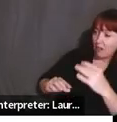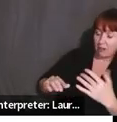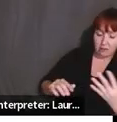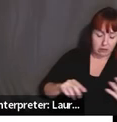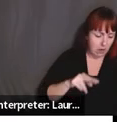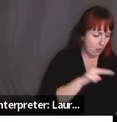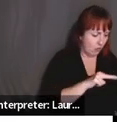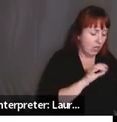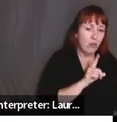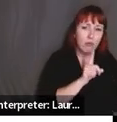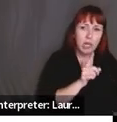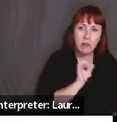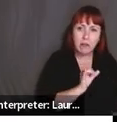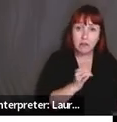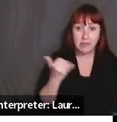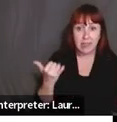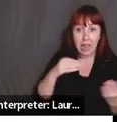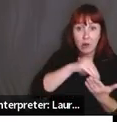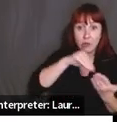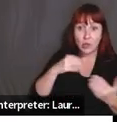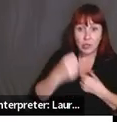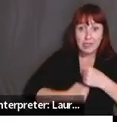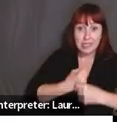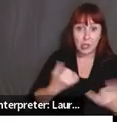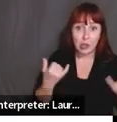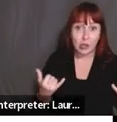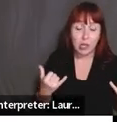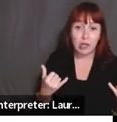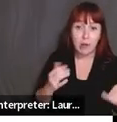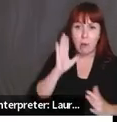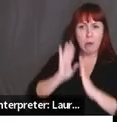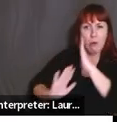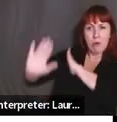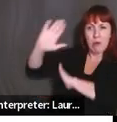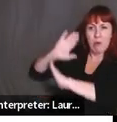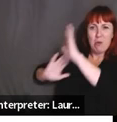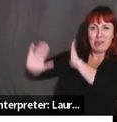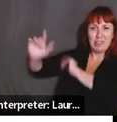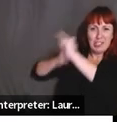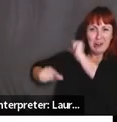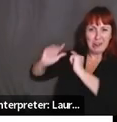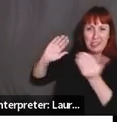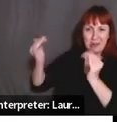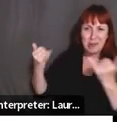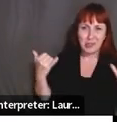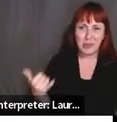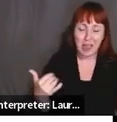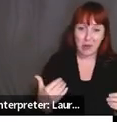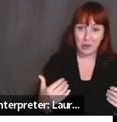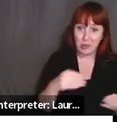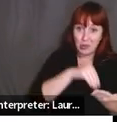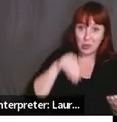students right now have an advantage, uh, in comparison to all generations that they have, um,